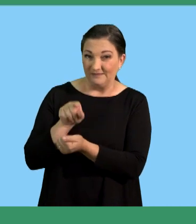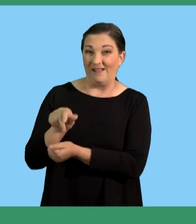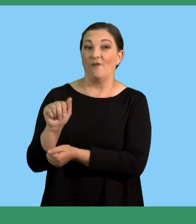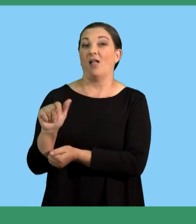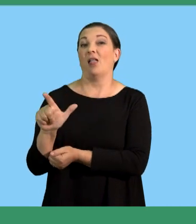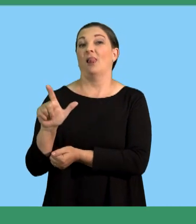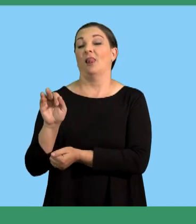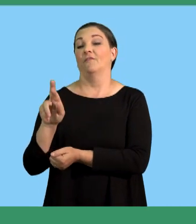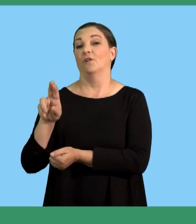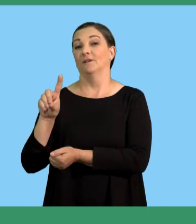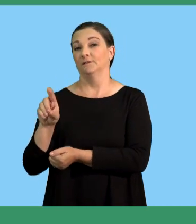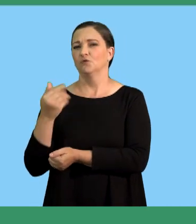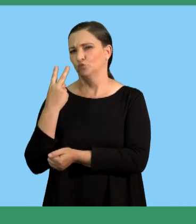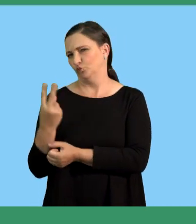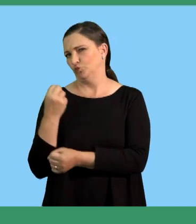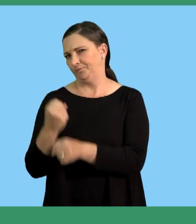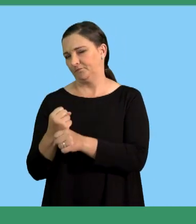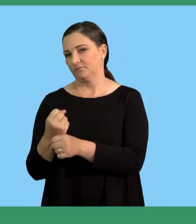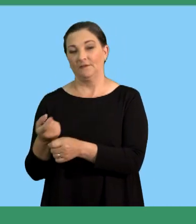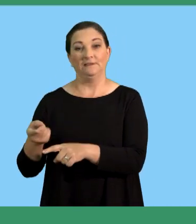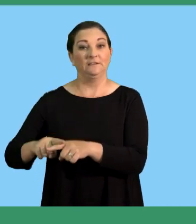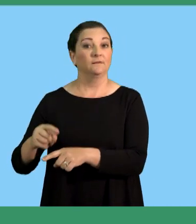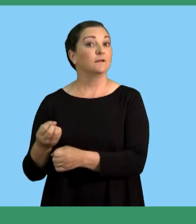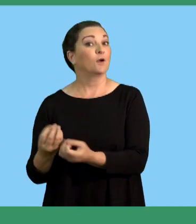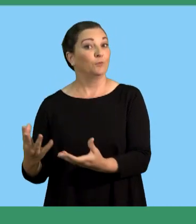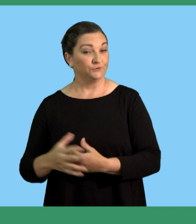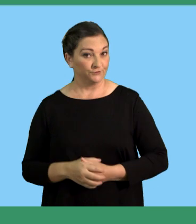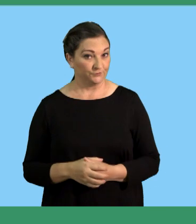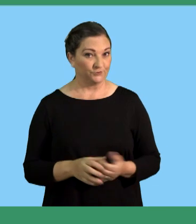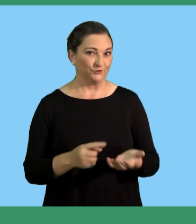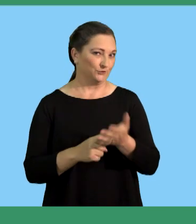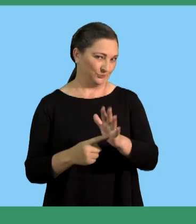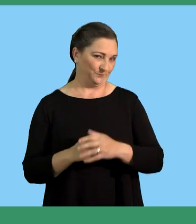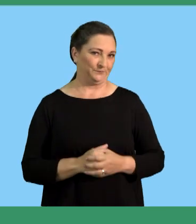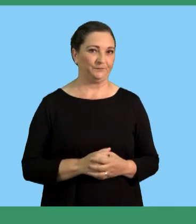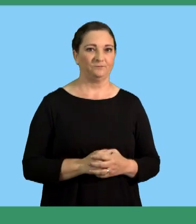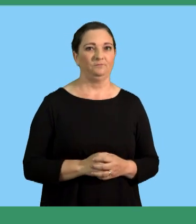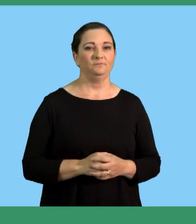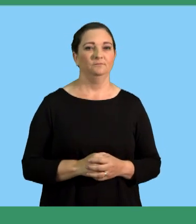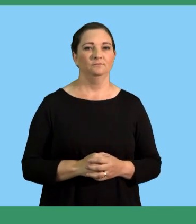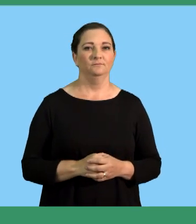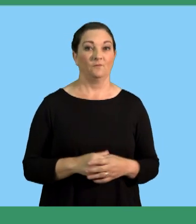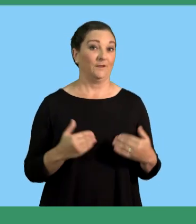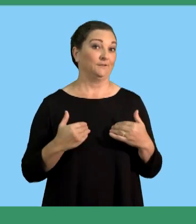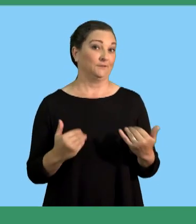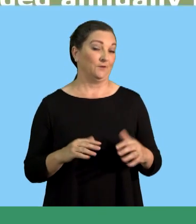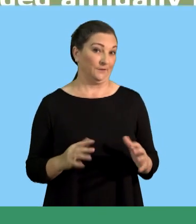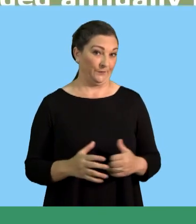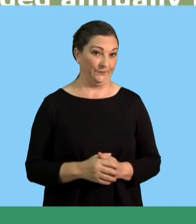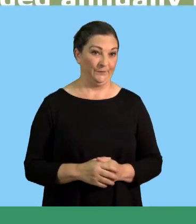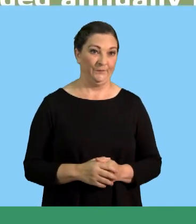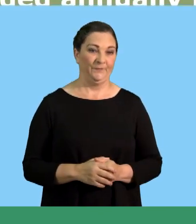compounded interest that Alfred will receive after two years. Show your calculations. Now,